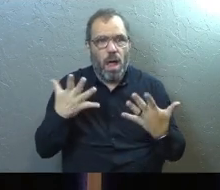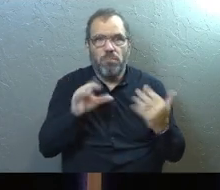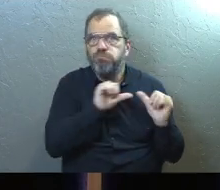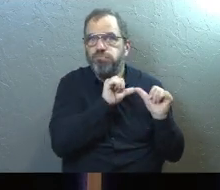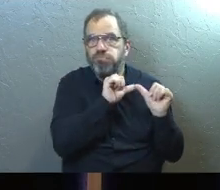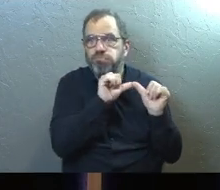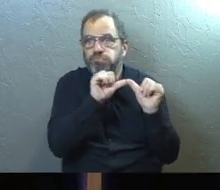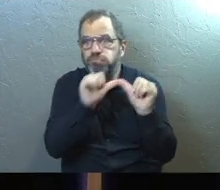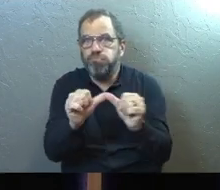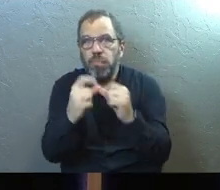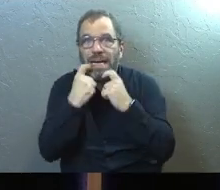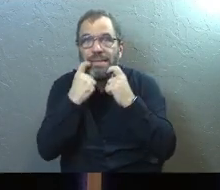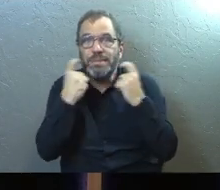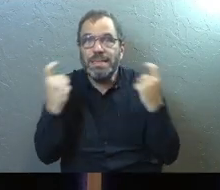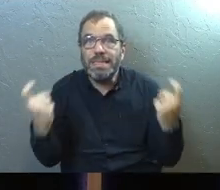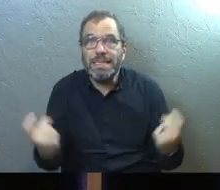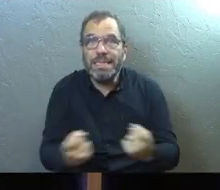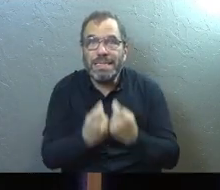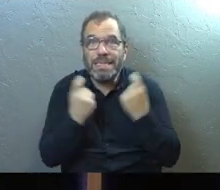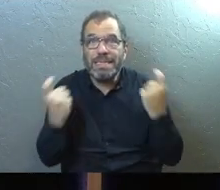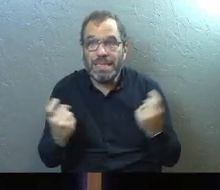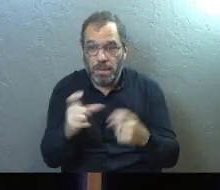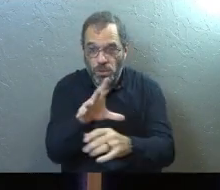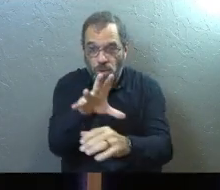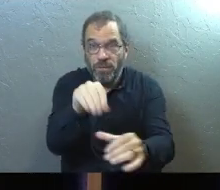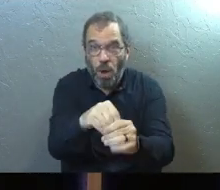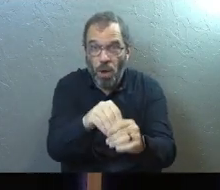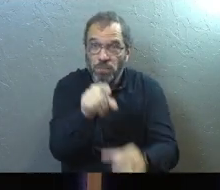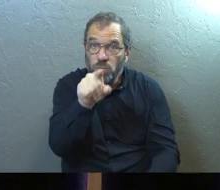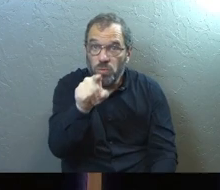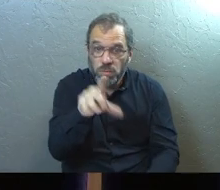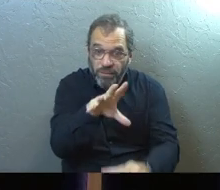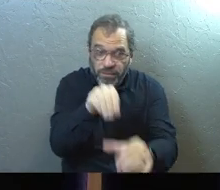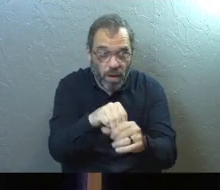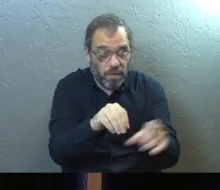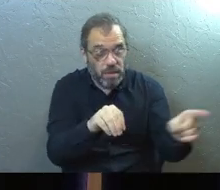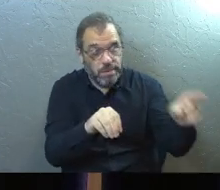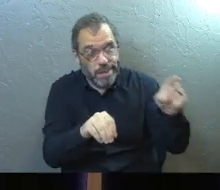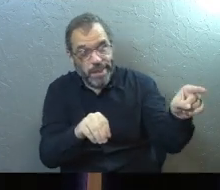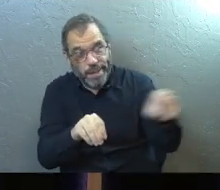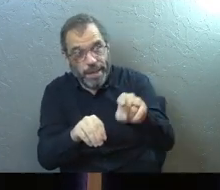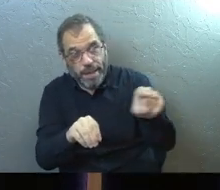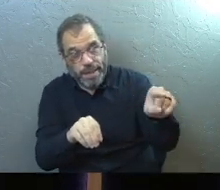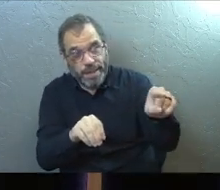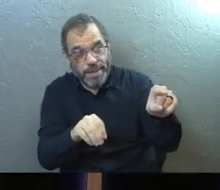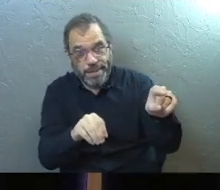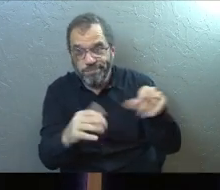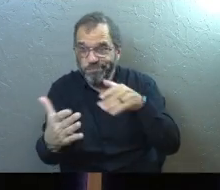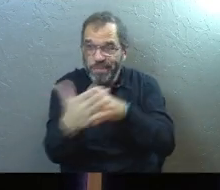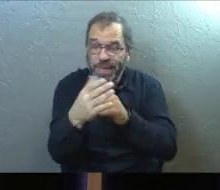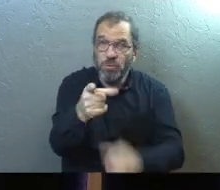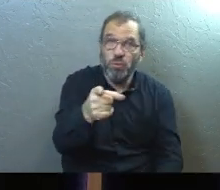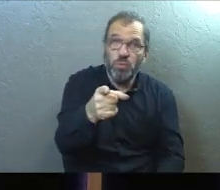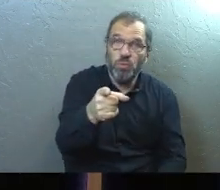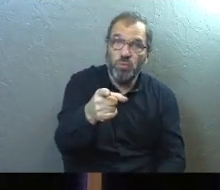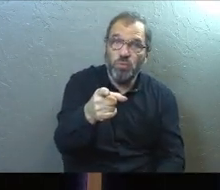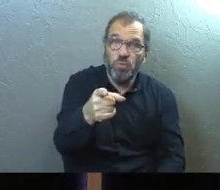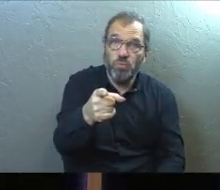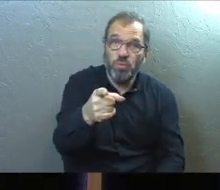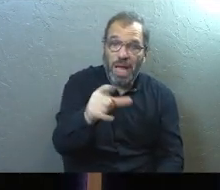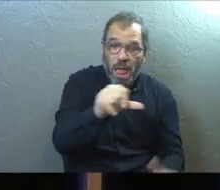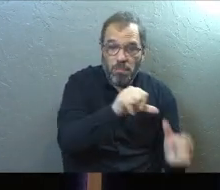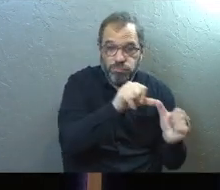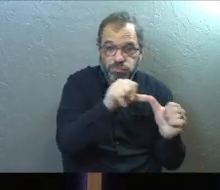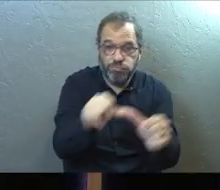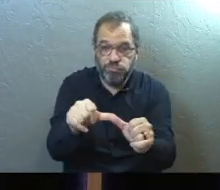-term impacts of sin that you have taken part in and that others have brought against you. The